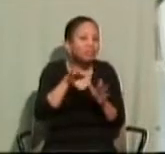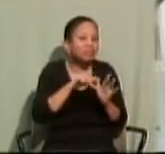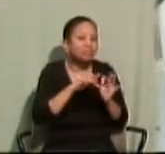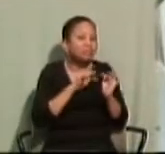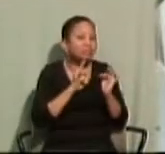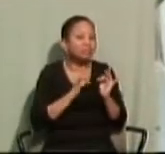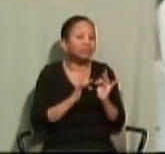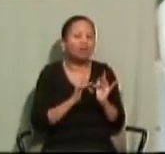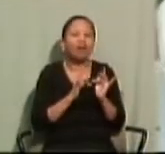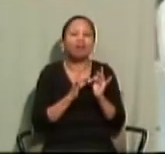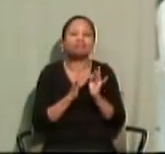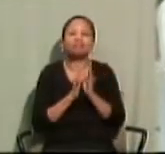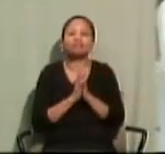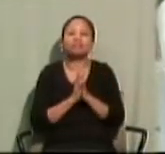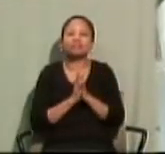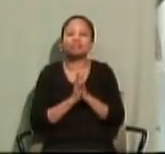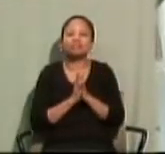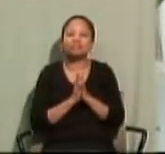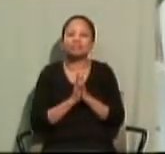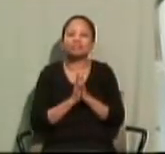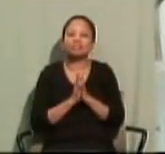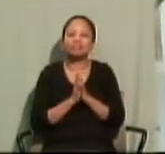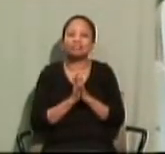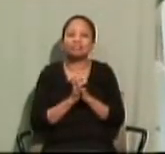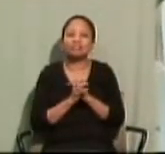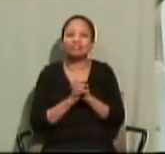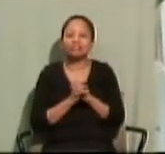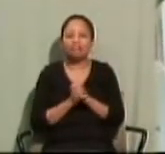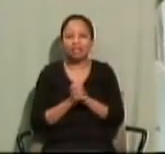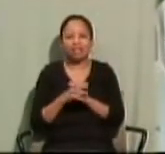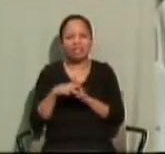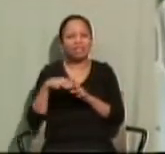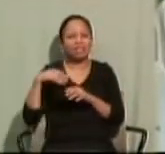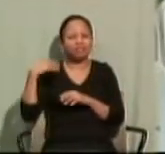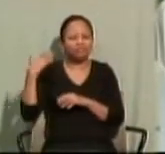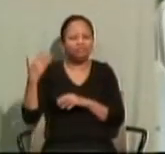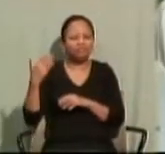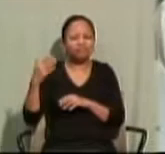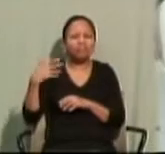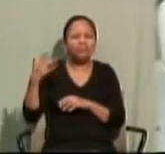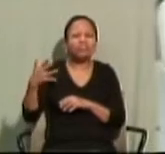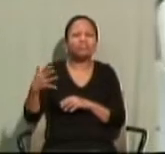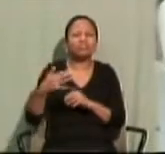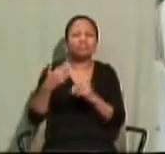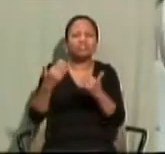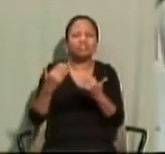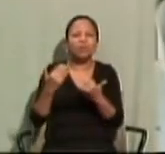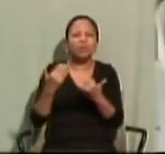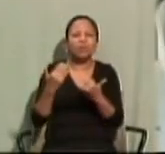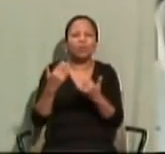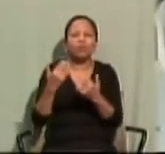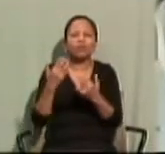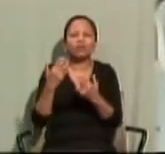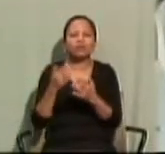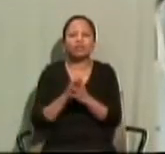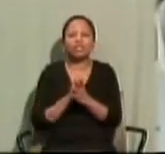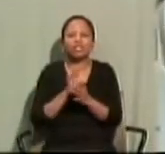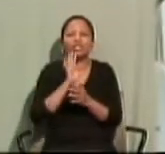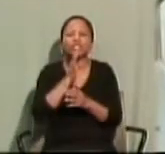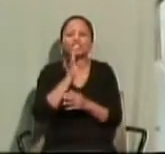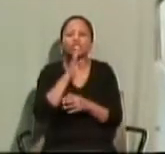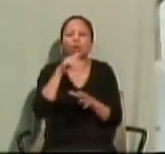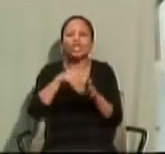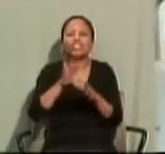then, more recently, speaking in a church, I said, there are many